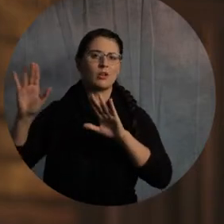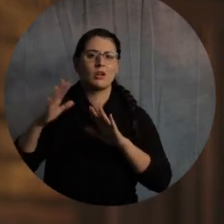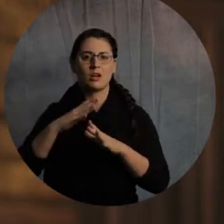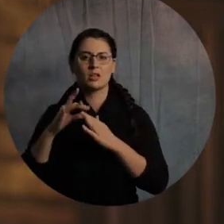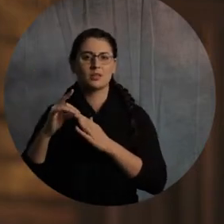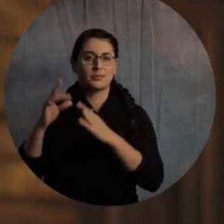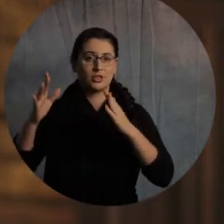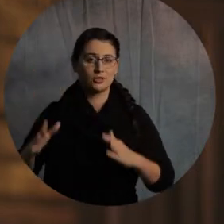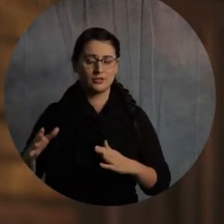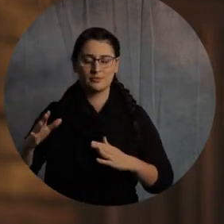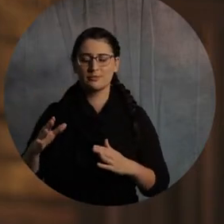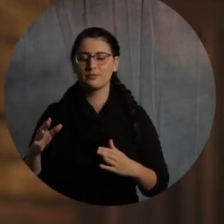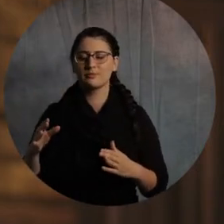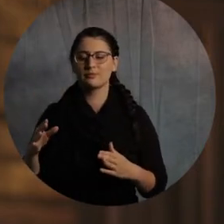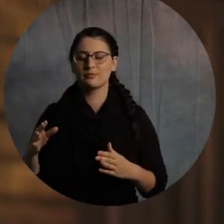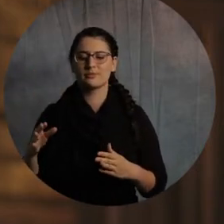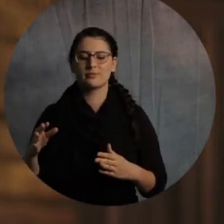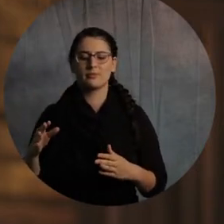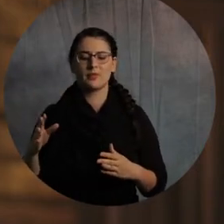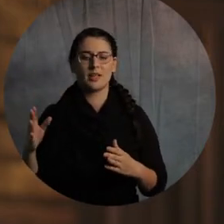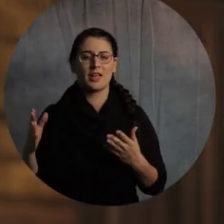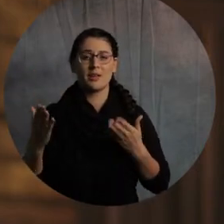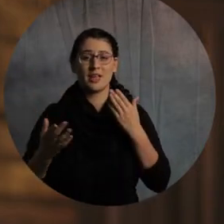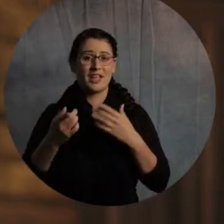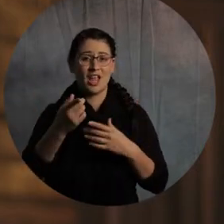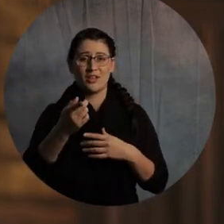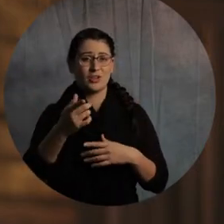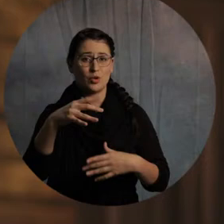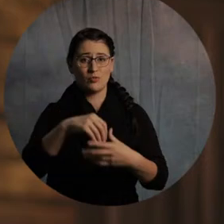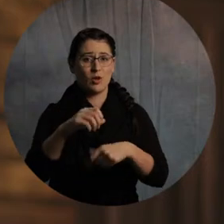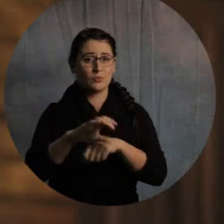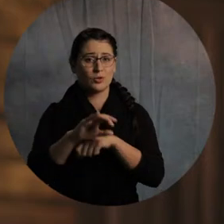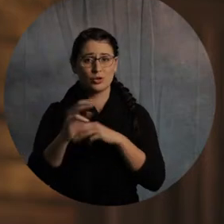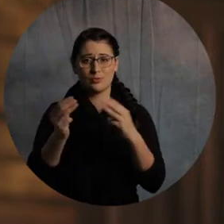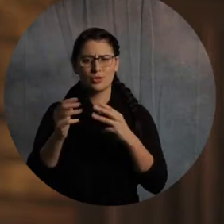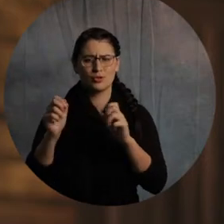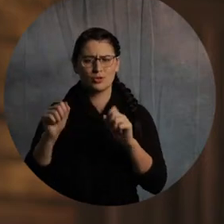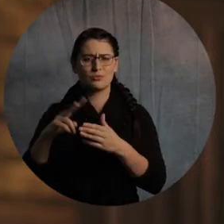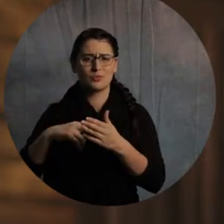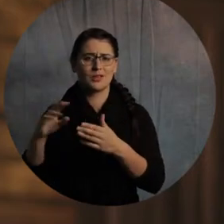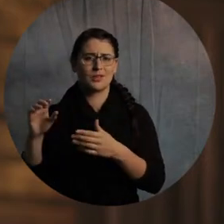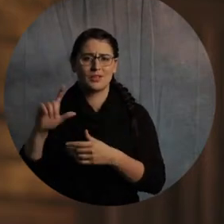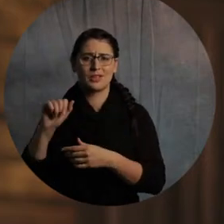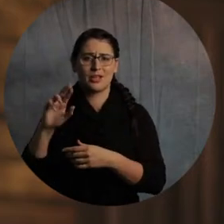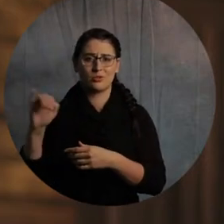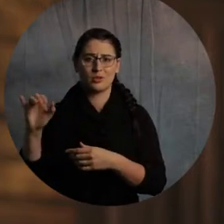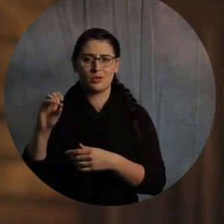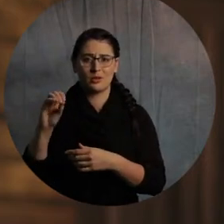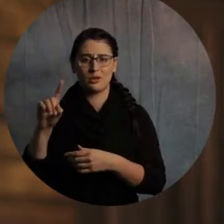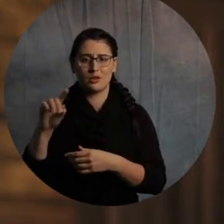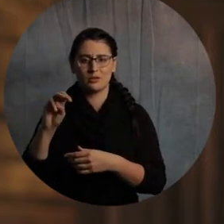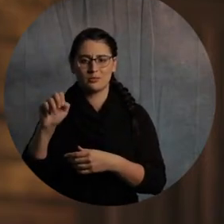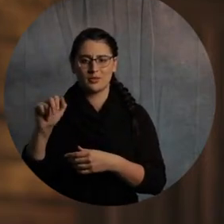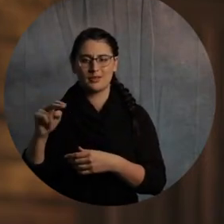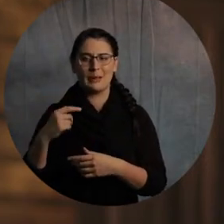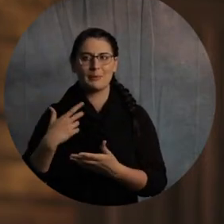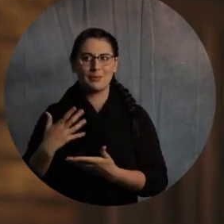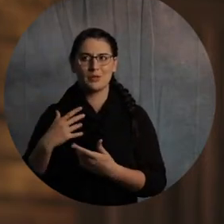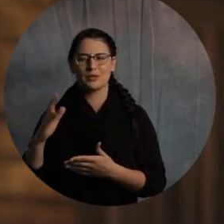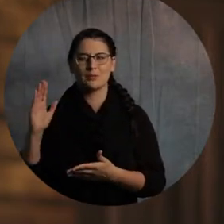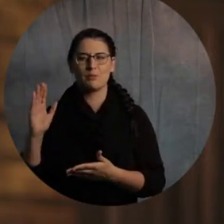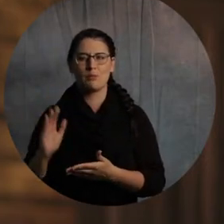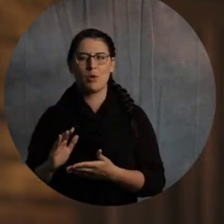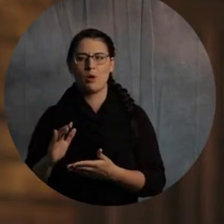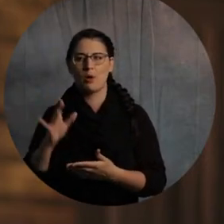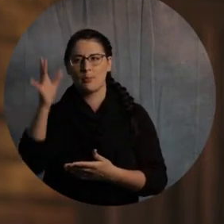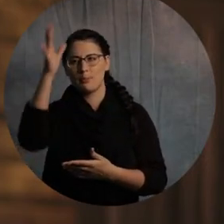think he's written 10 or 12 books. They're just awesome. All If you're in church ministry, you should read Larry Osborne's stuff. It's really cool. I might have a small man crush on this guy. All right. So,